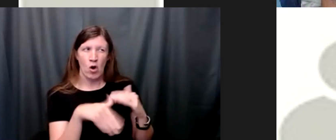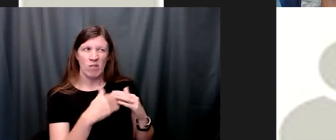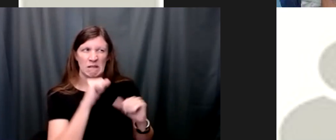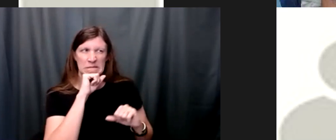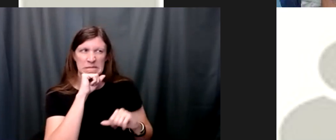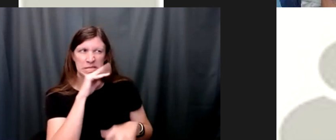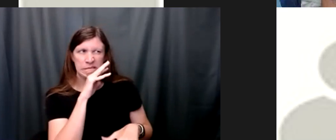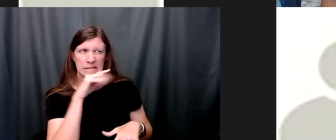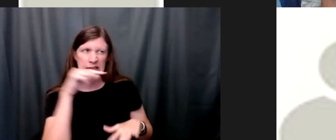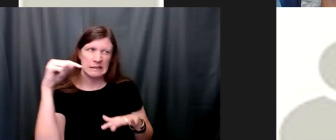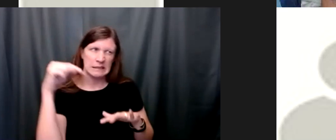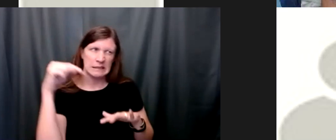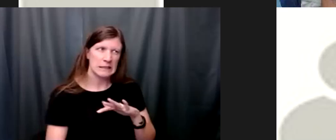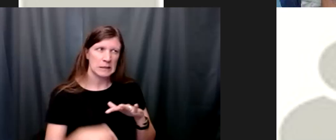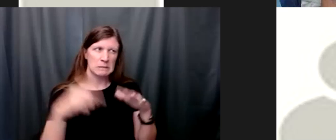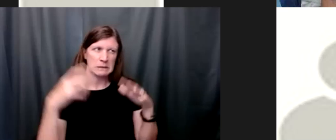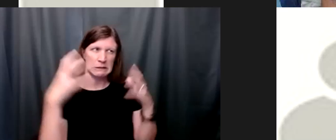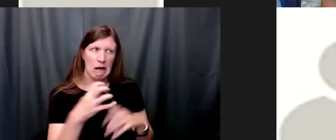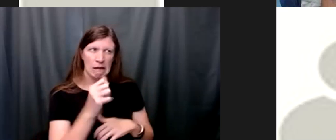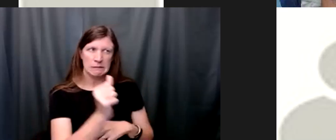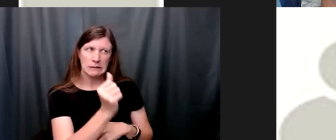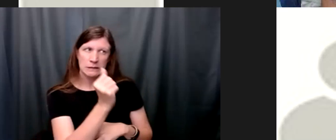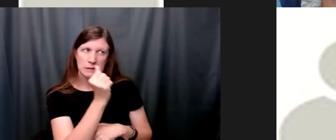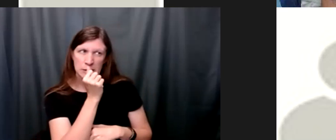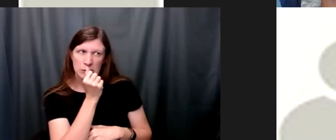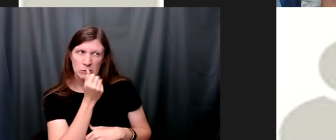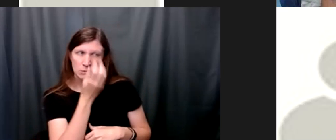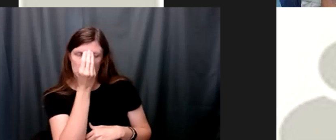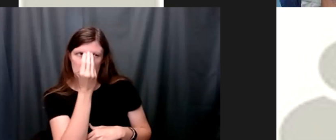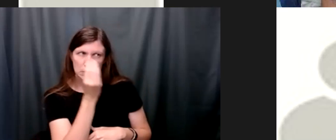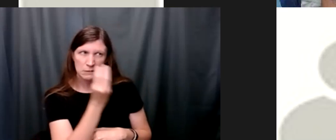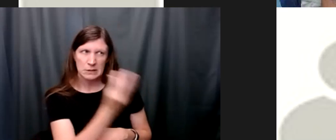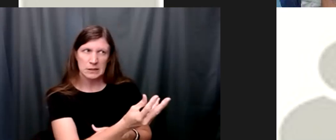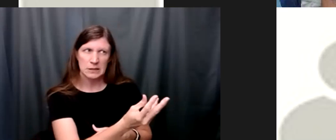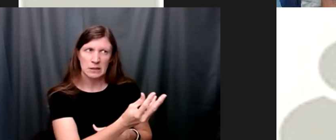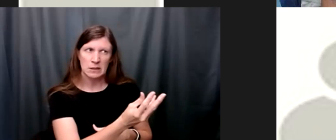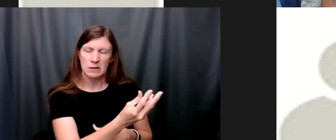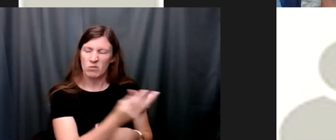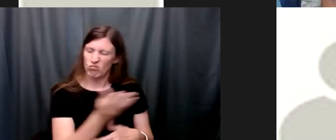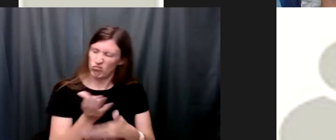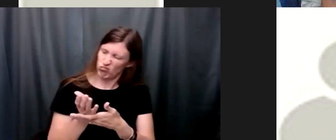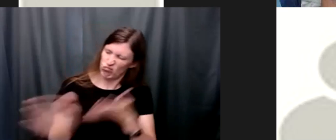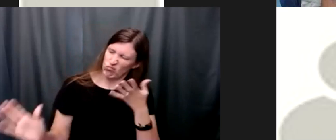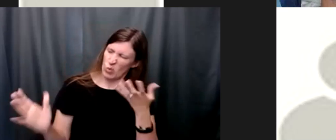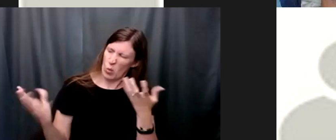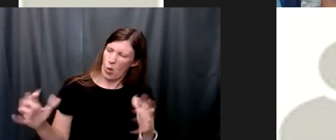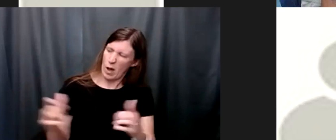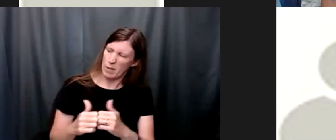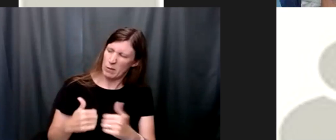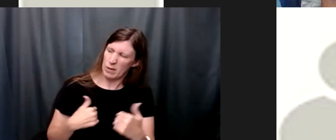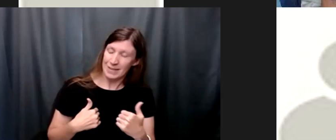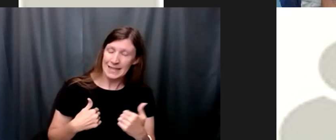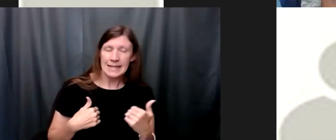deepest darkest secrets that uh that alan would want anything to do with me so